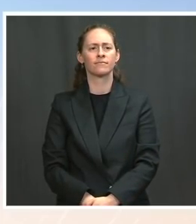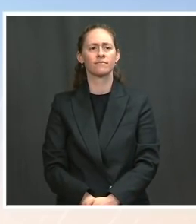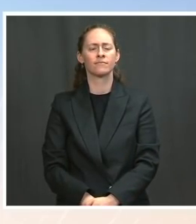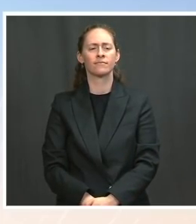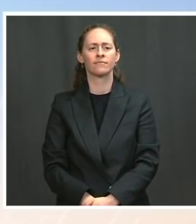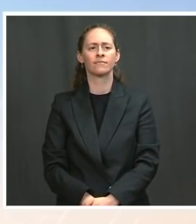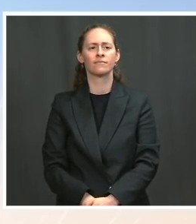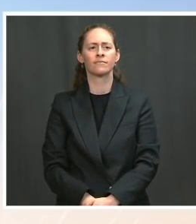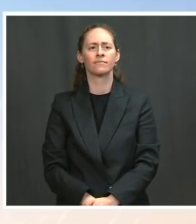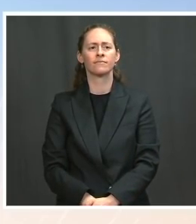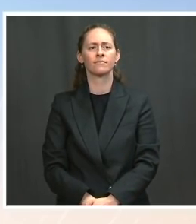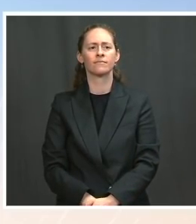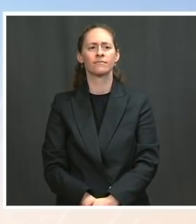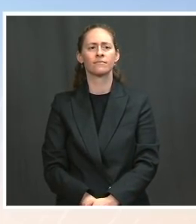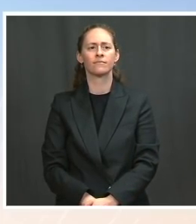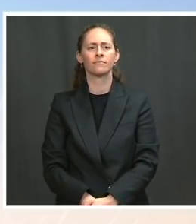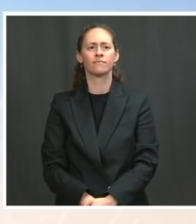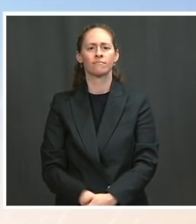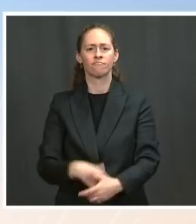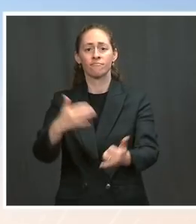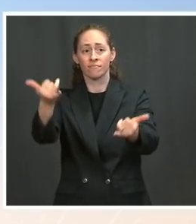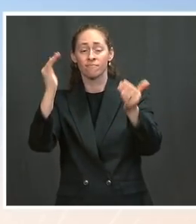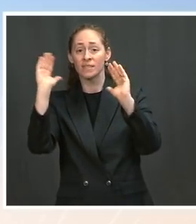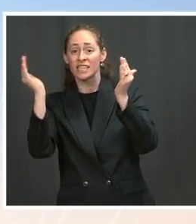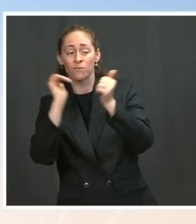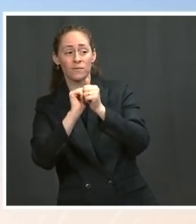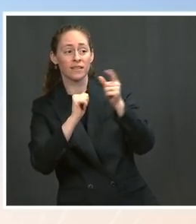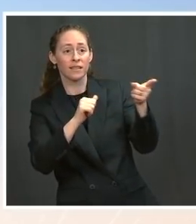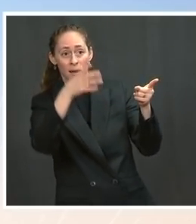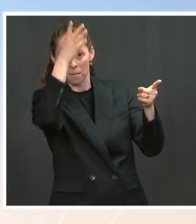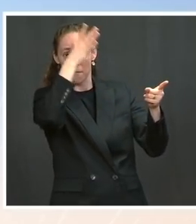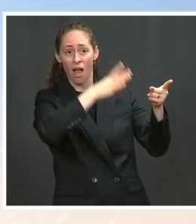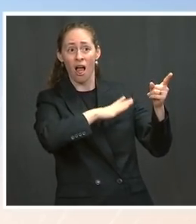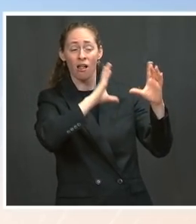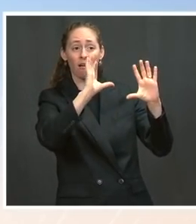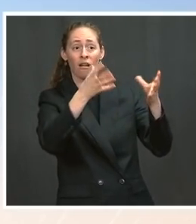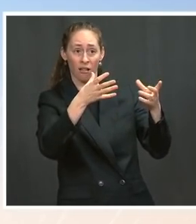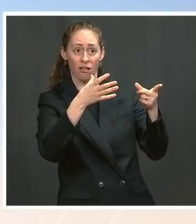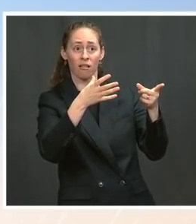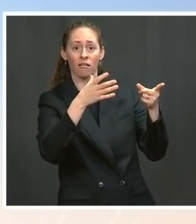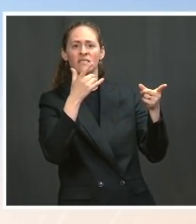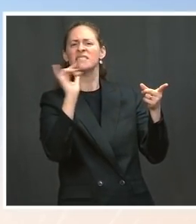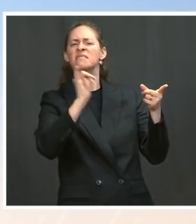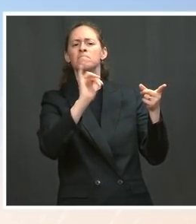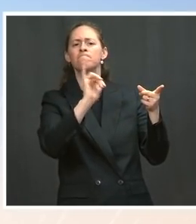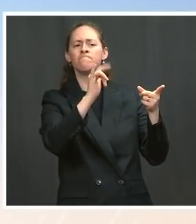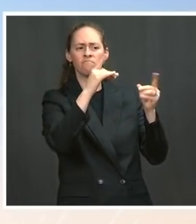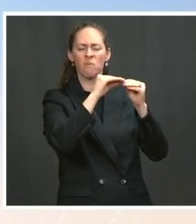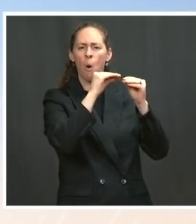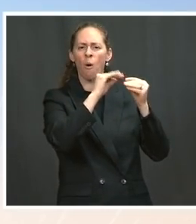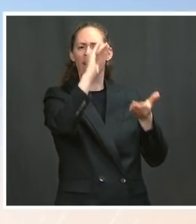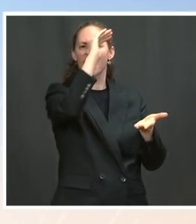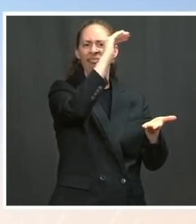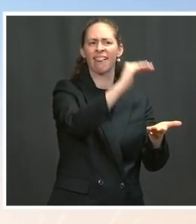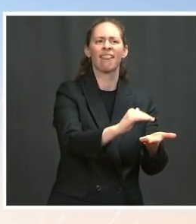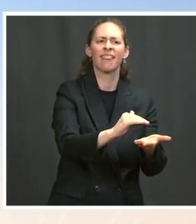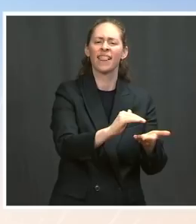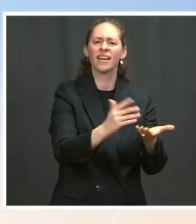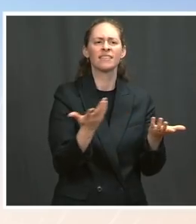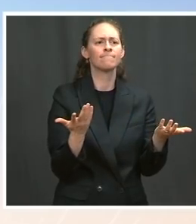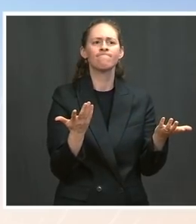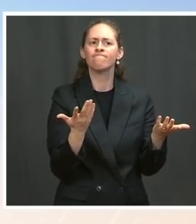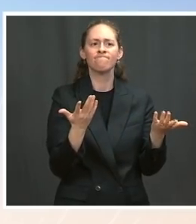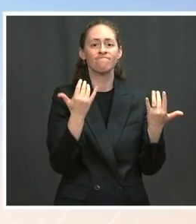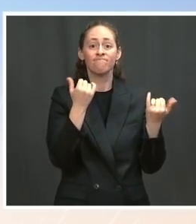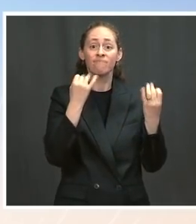force participation has fared even worse. A smaller percentage of men are working now than at any